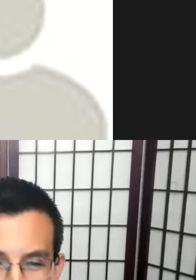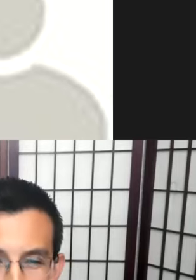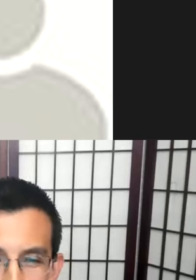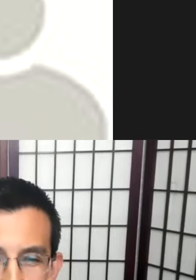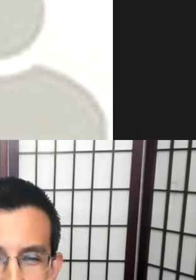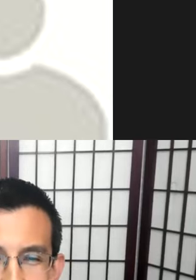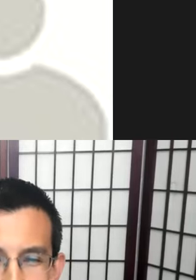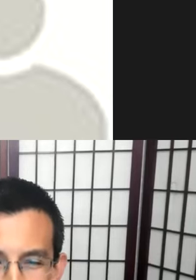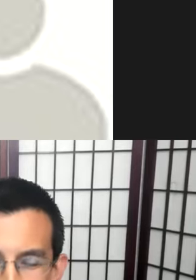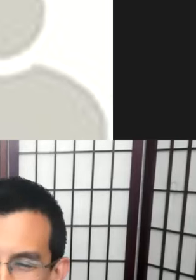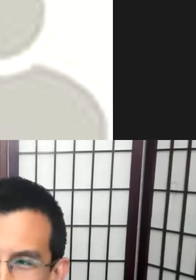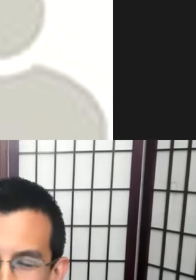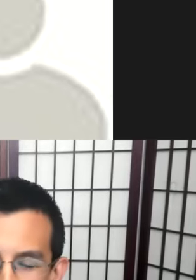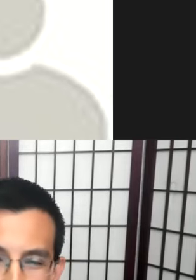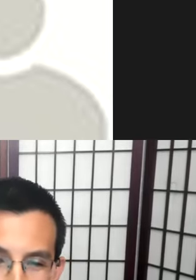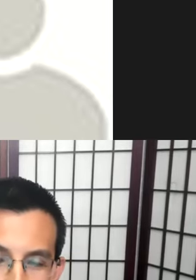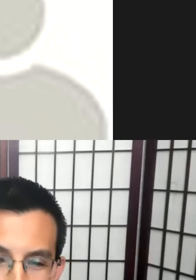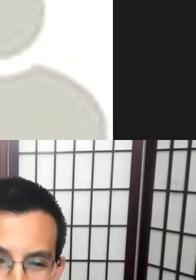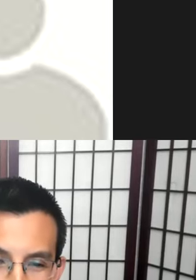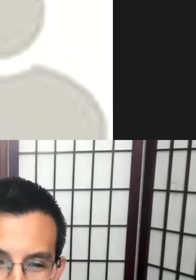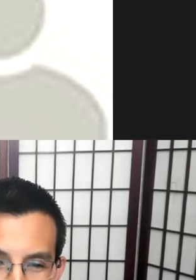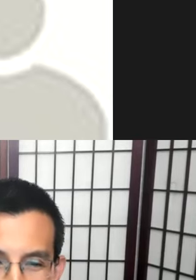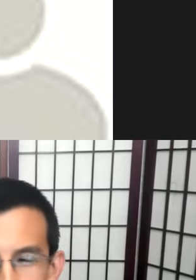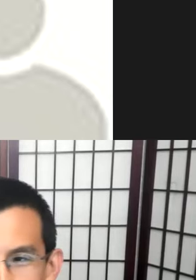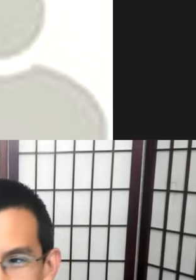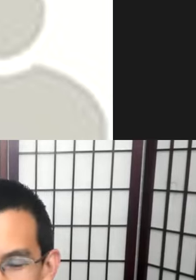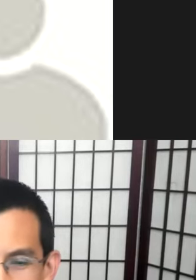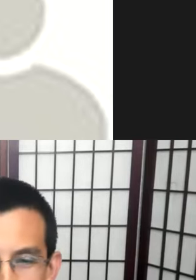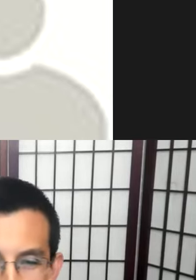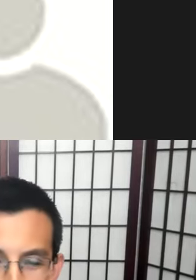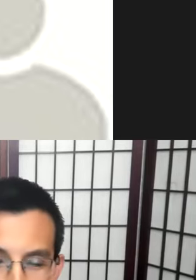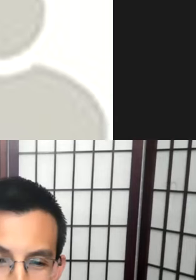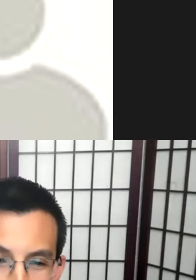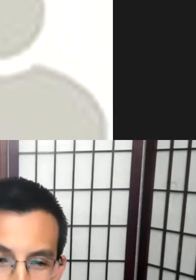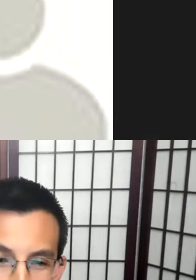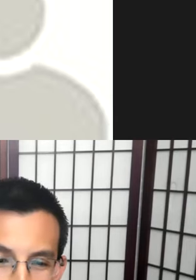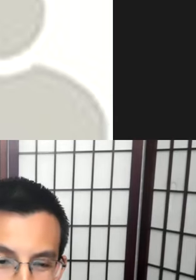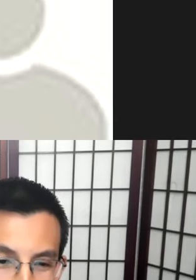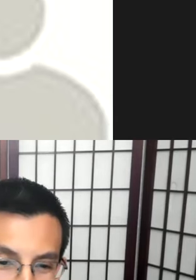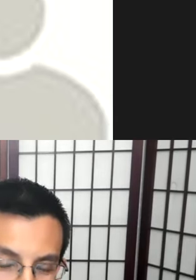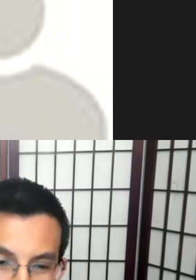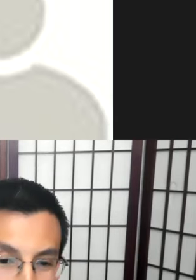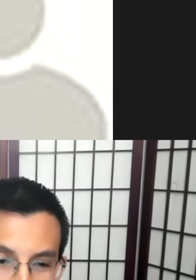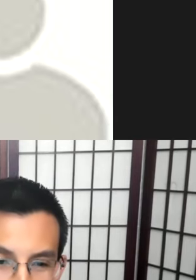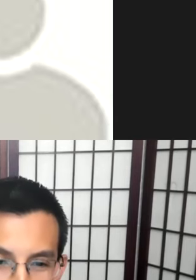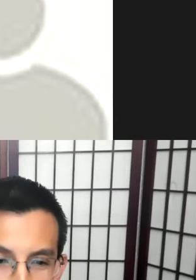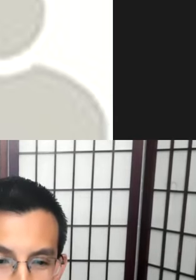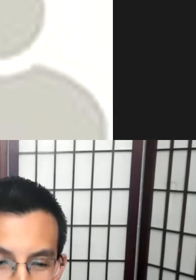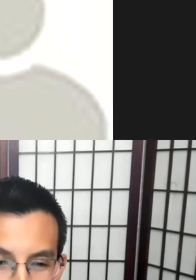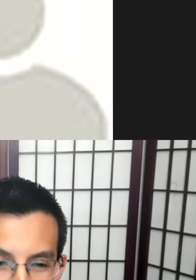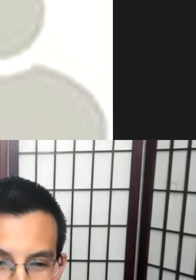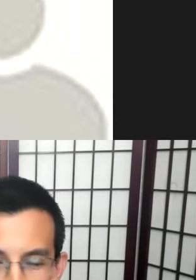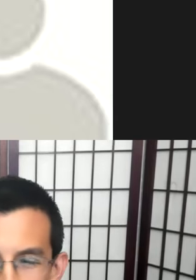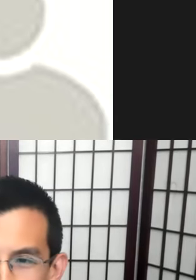some of which it's very good work. But nevertheless, by non indigenous scholars, you're calling out the issue of rampant language